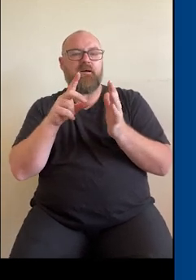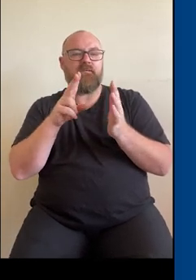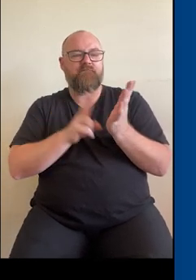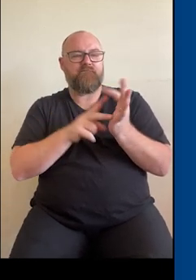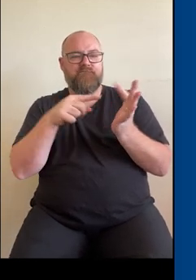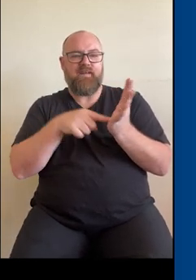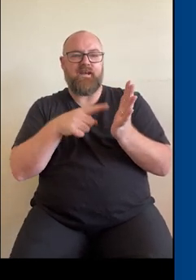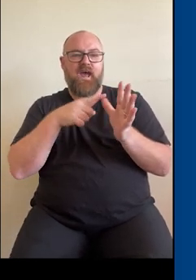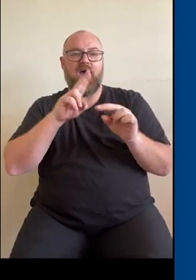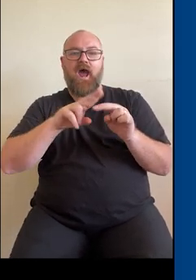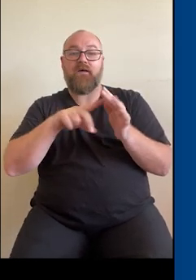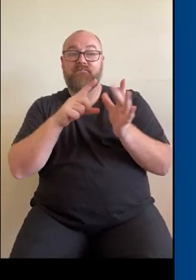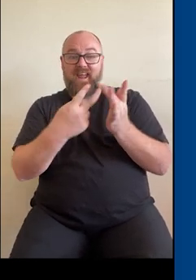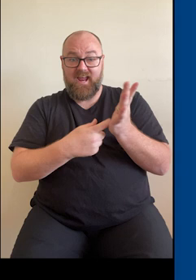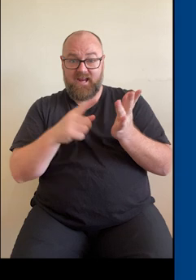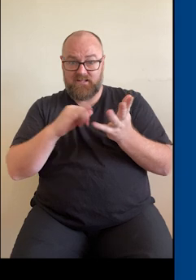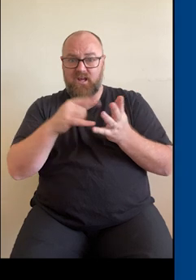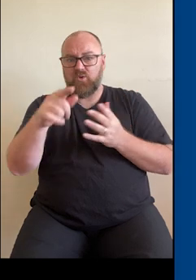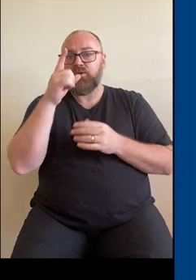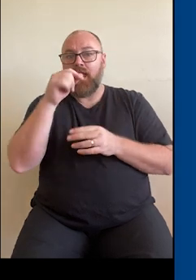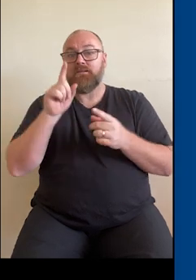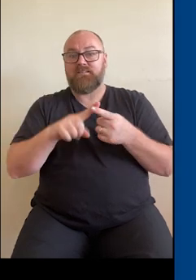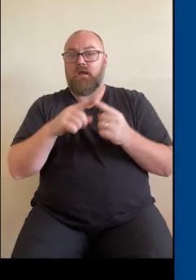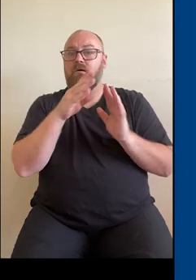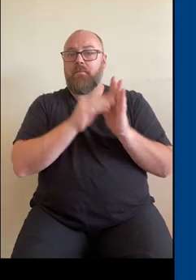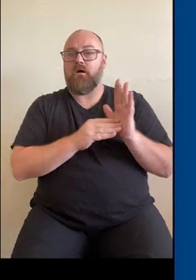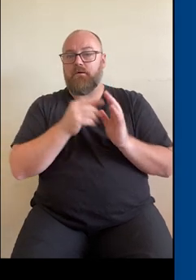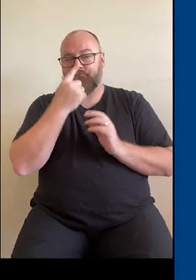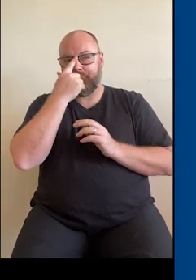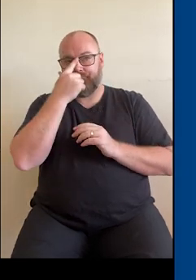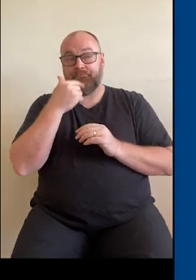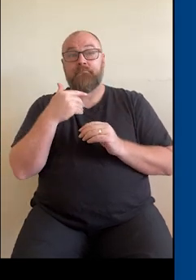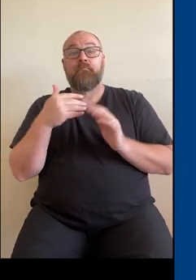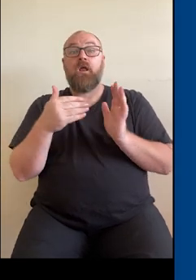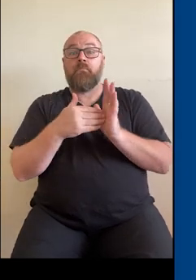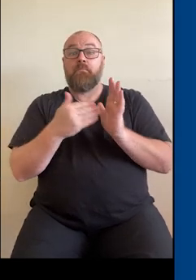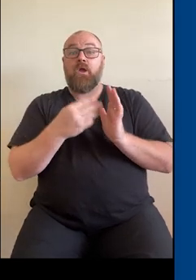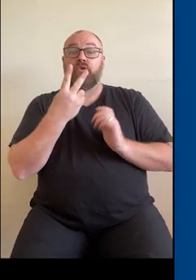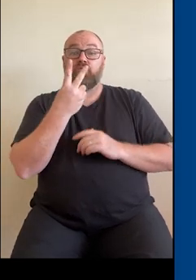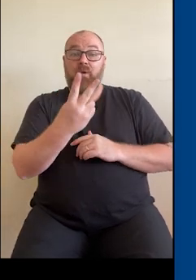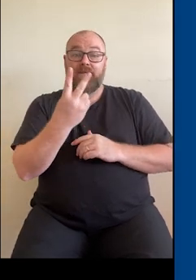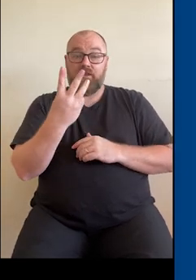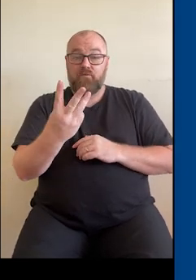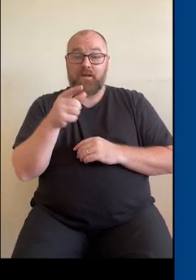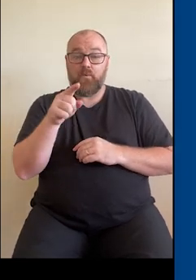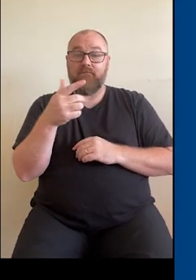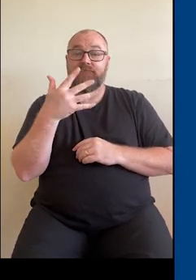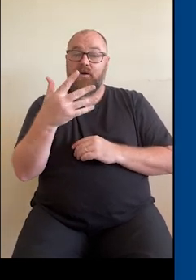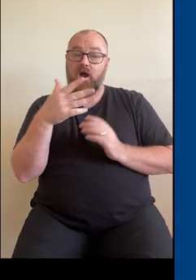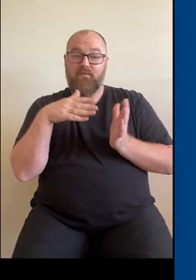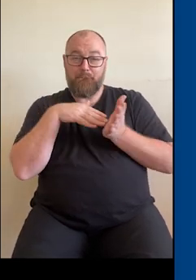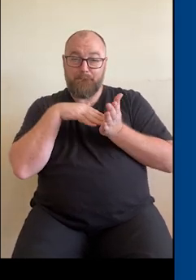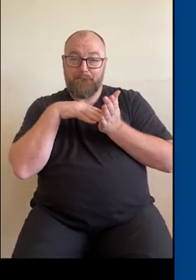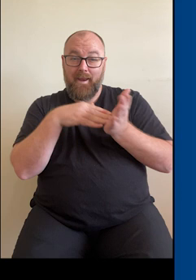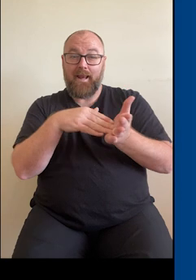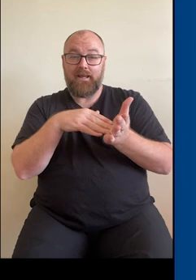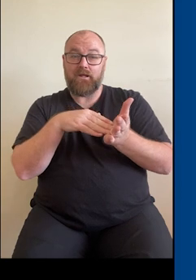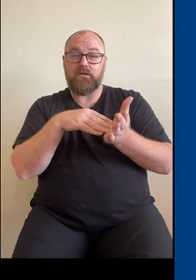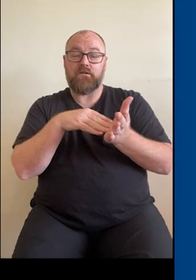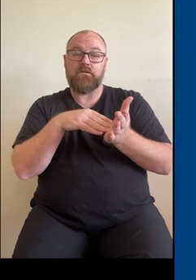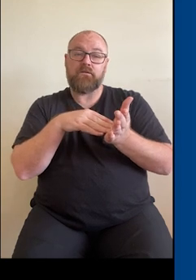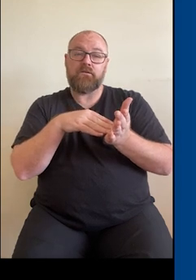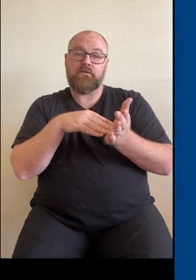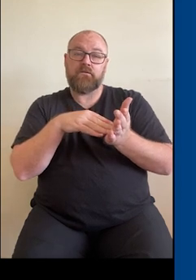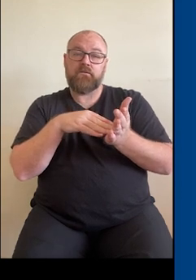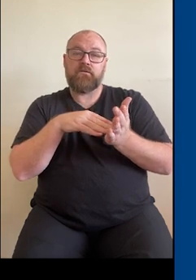to apply. Currently there are more than 23.5 million total My Health Records and almost